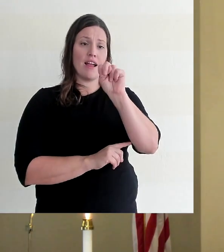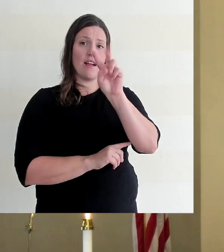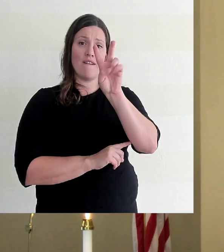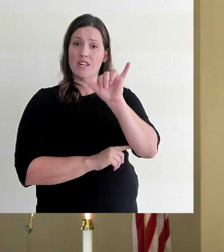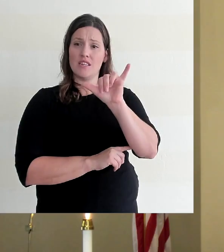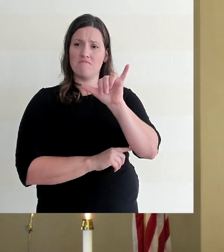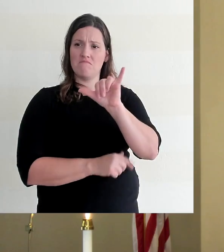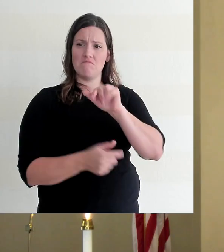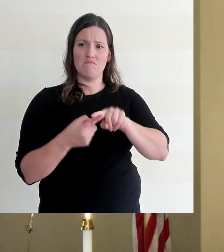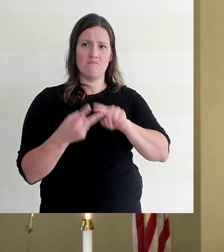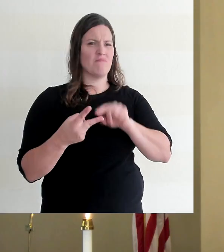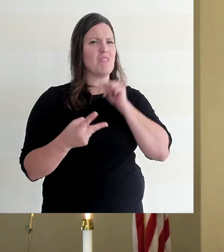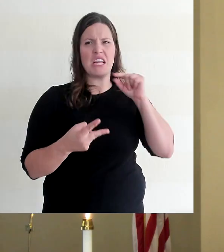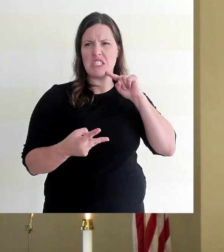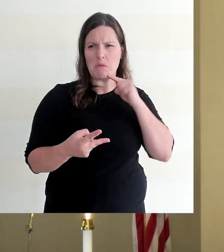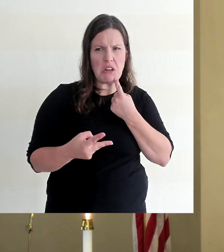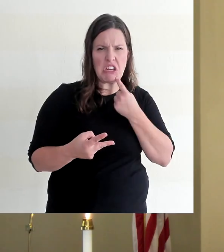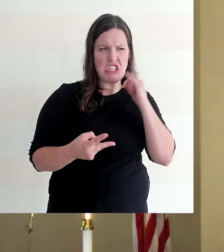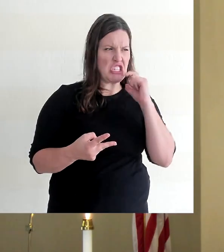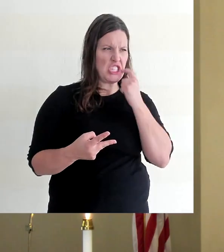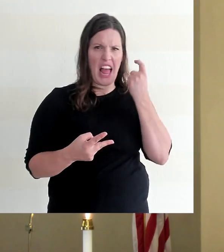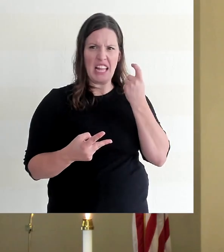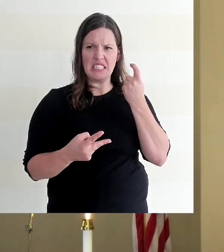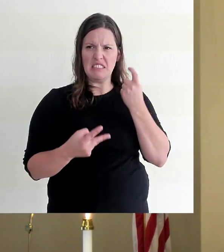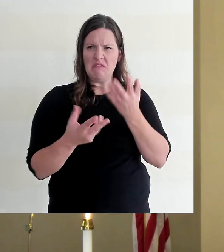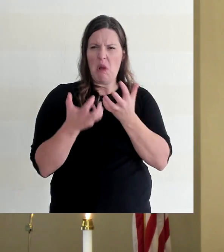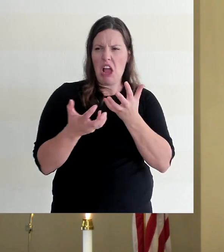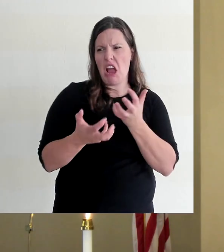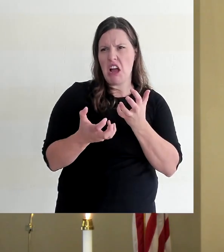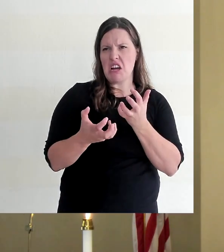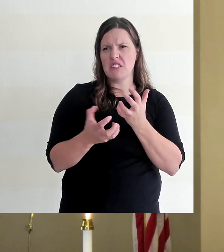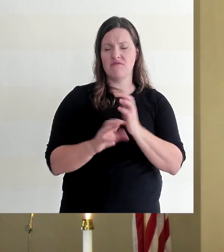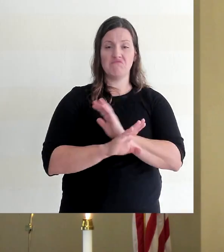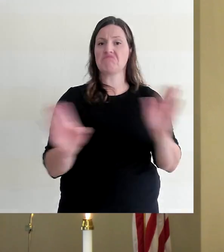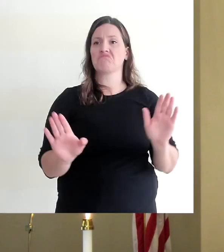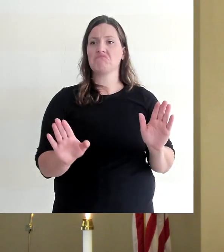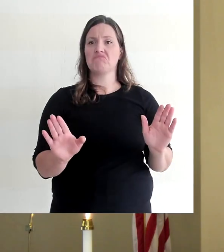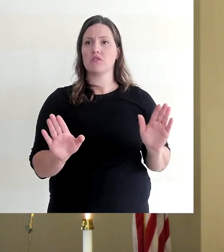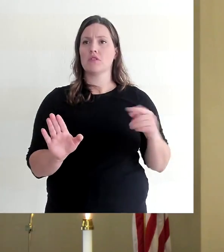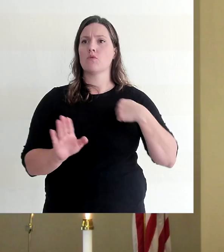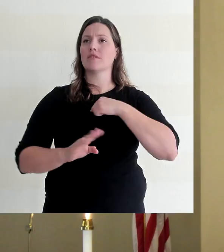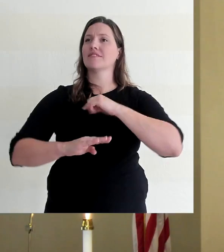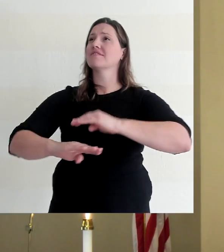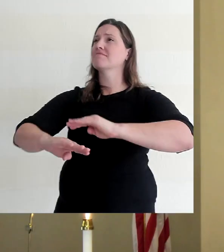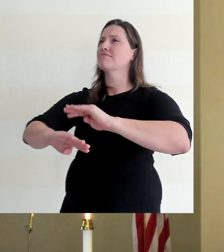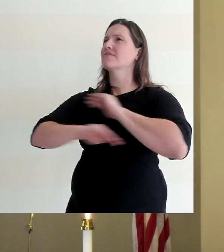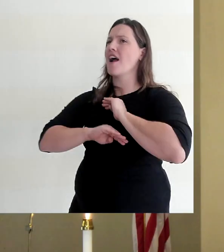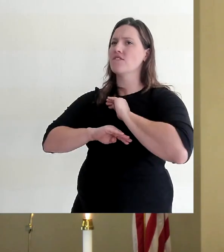bitterness or jealousy. We are content in our Father's care.